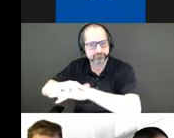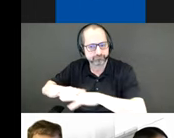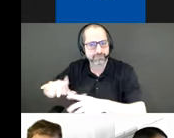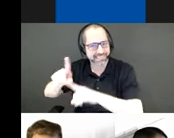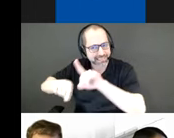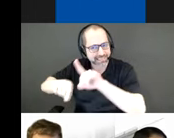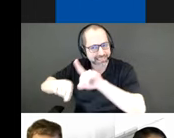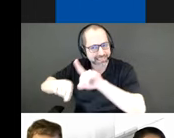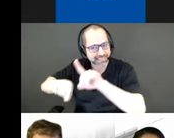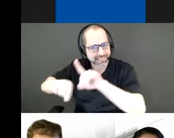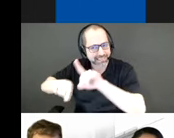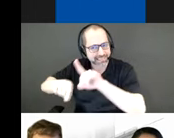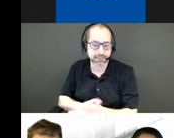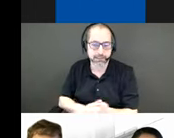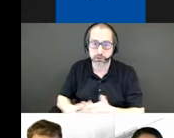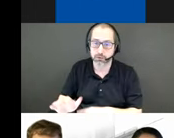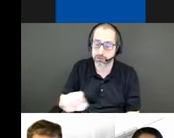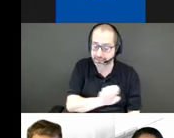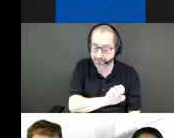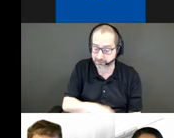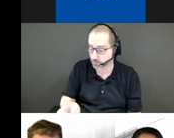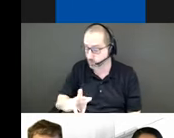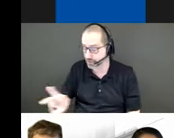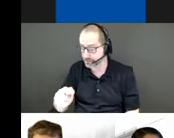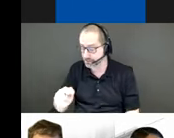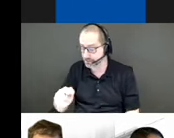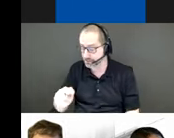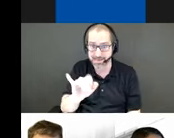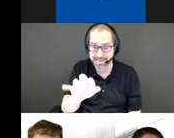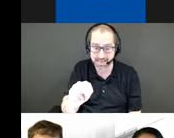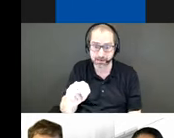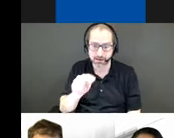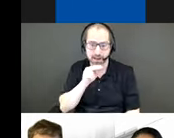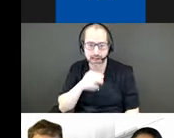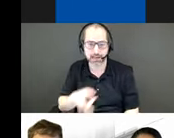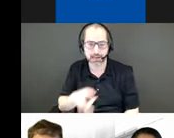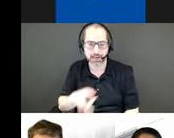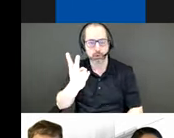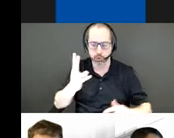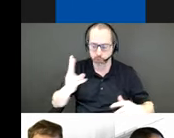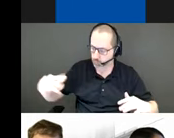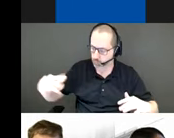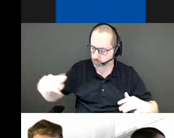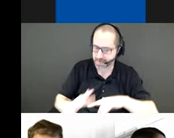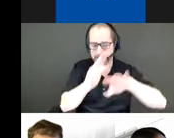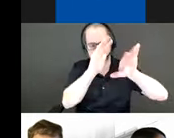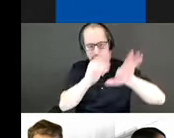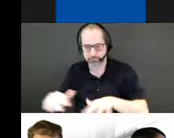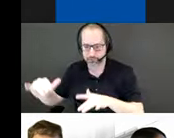Within the east and west medians are two swelling waves composed of brightly painted repurposed car tires.